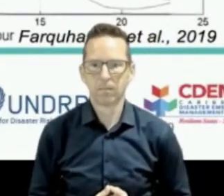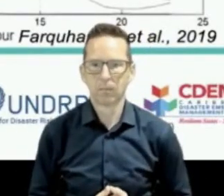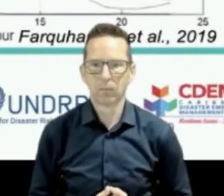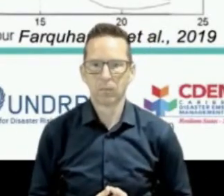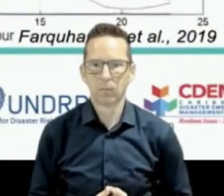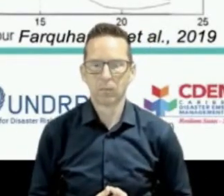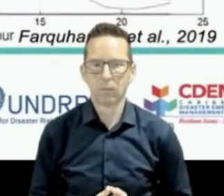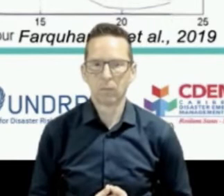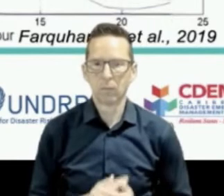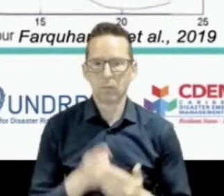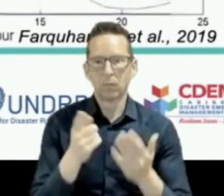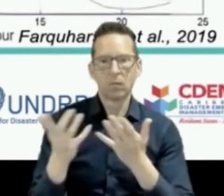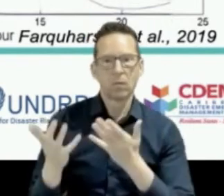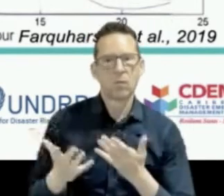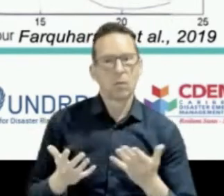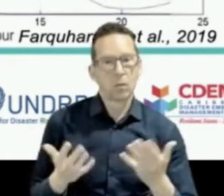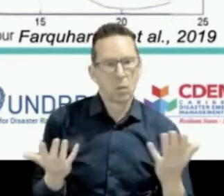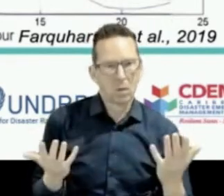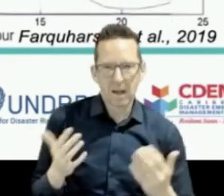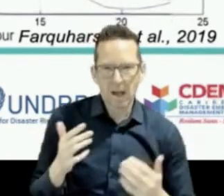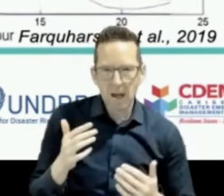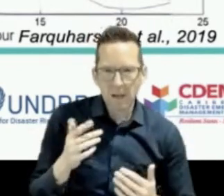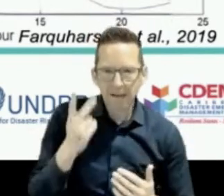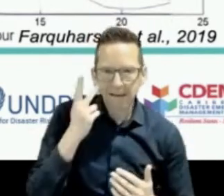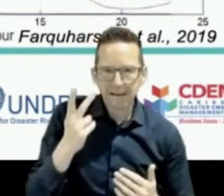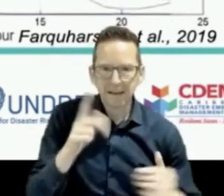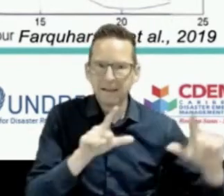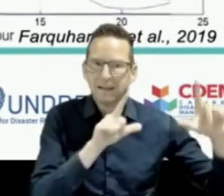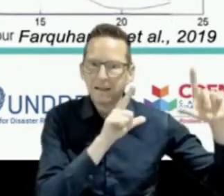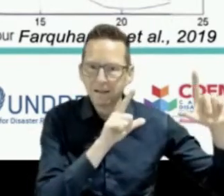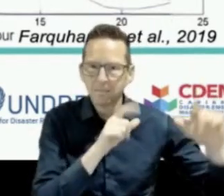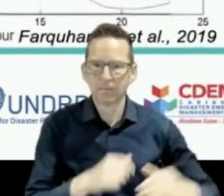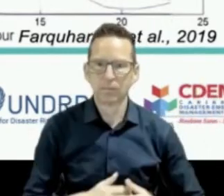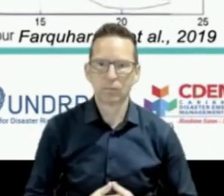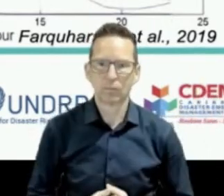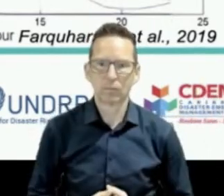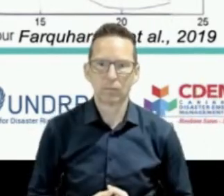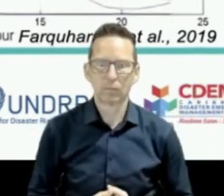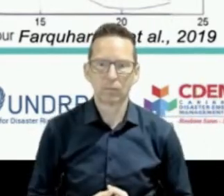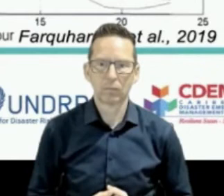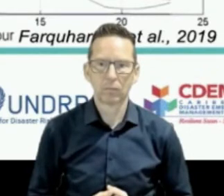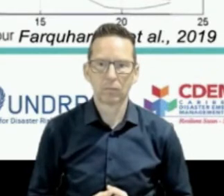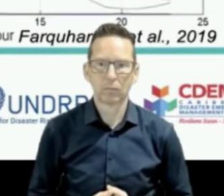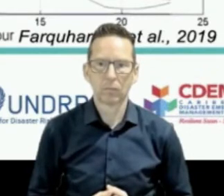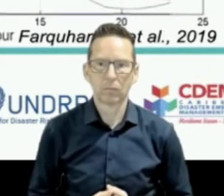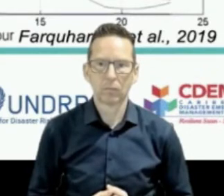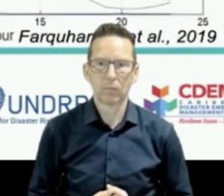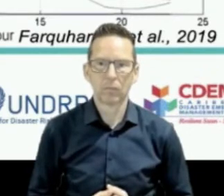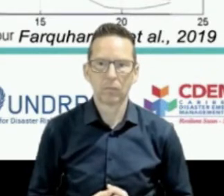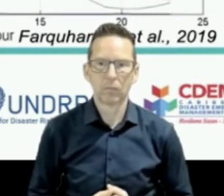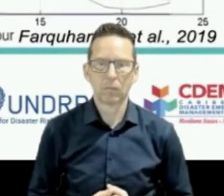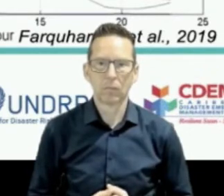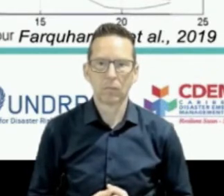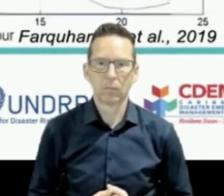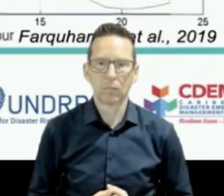high terrain. And actually the global peak of lightning flash density is Lake Maracaibo in Venezuela